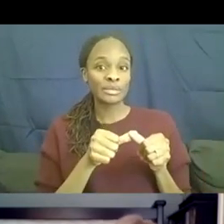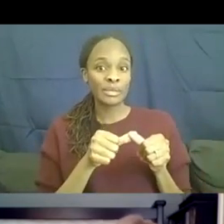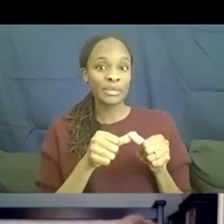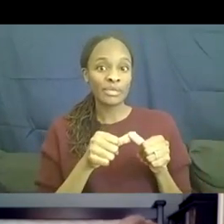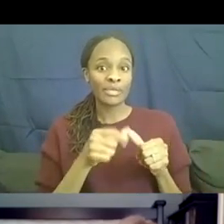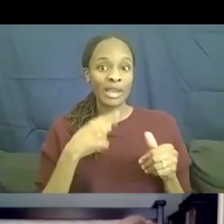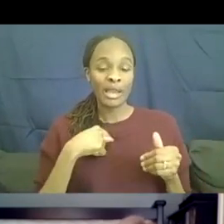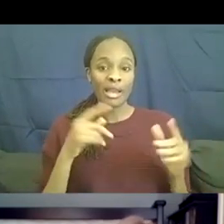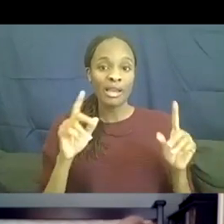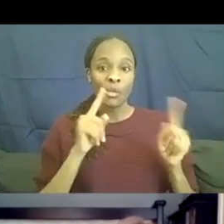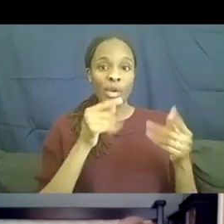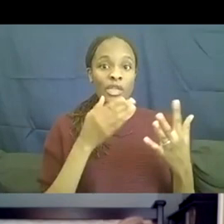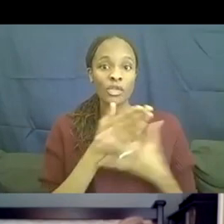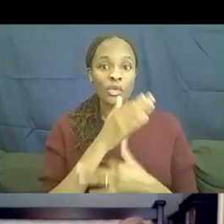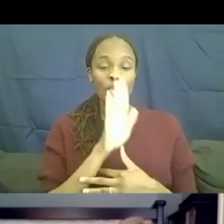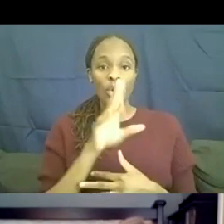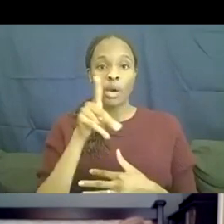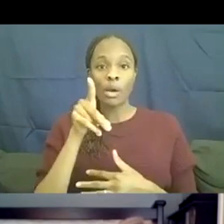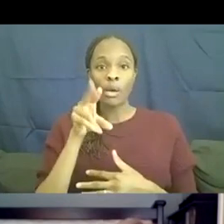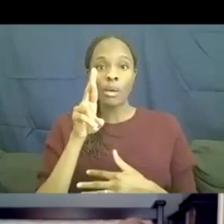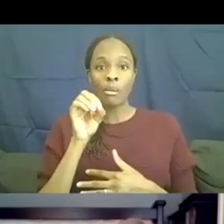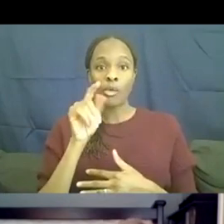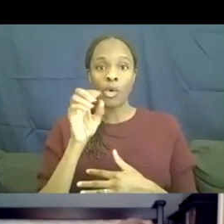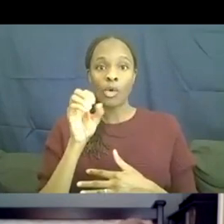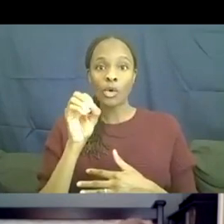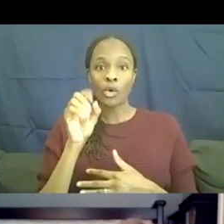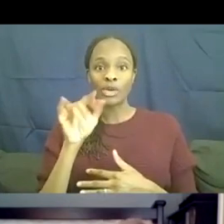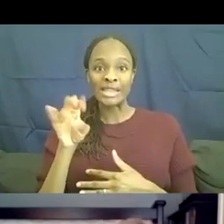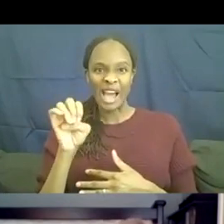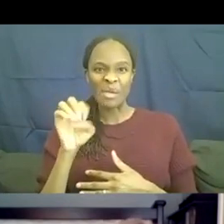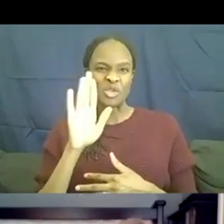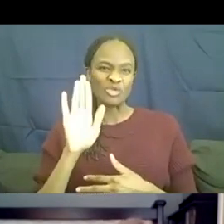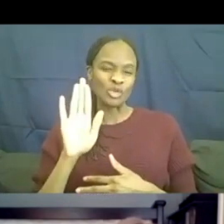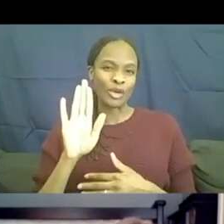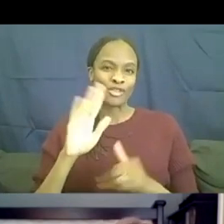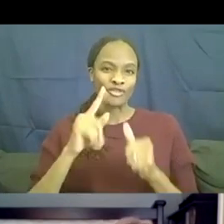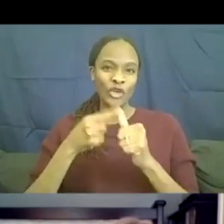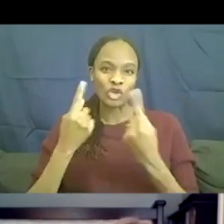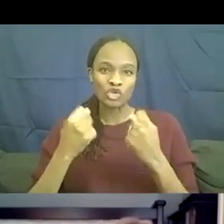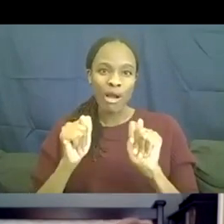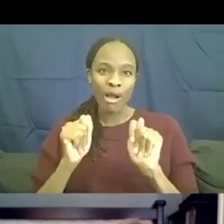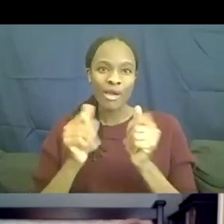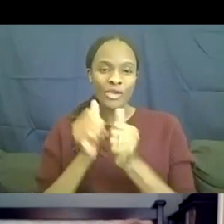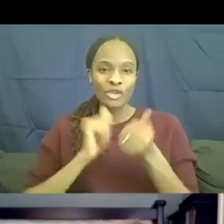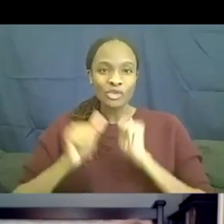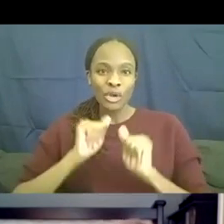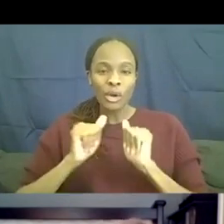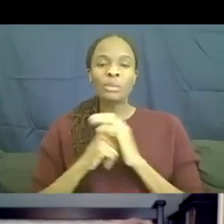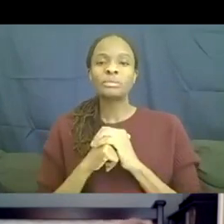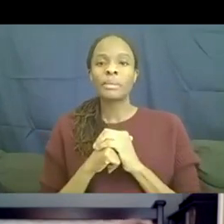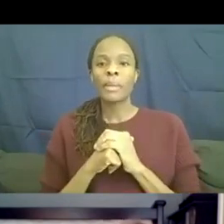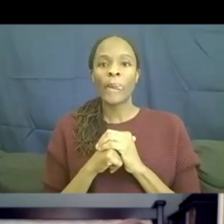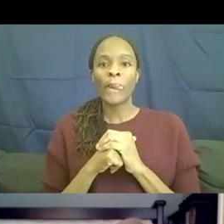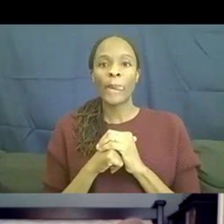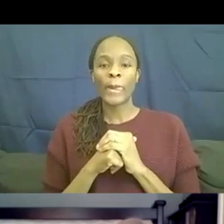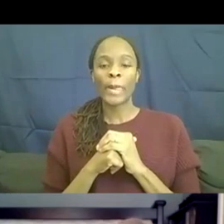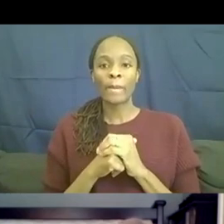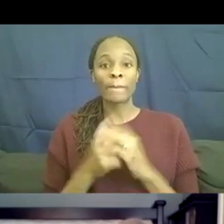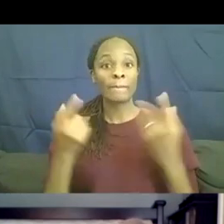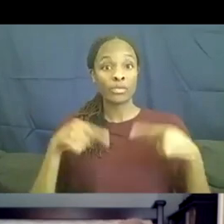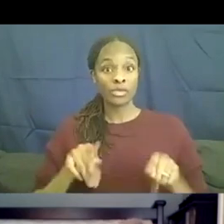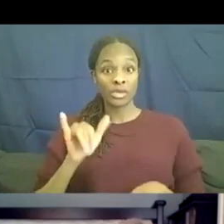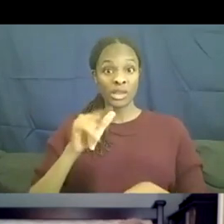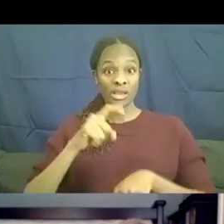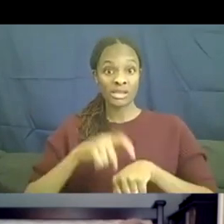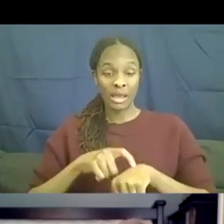with you, your, your first attempt at, at a show. Right. Um, and so that's, by the time we came to